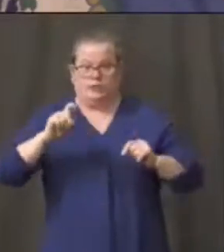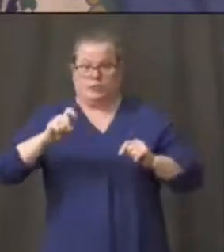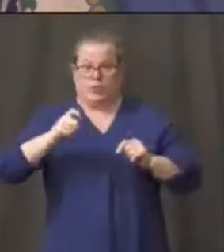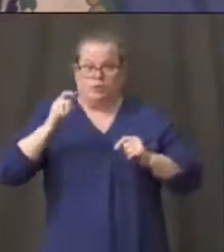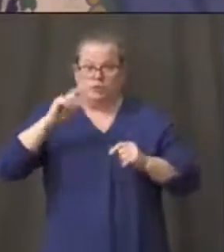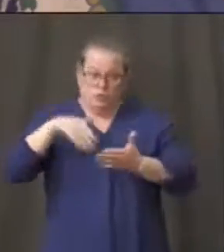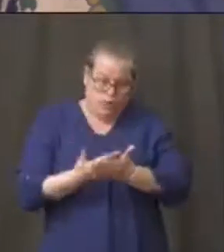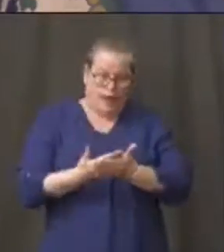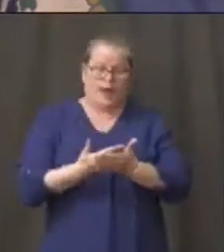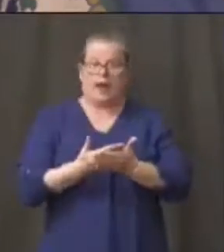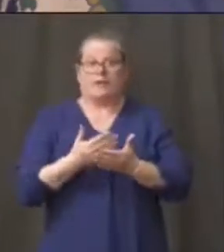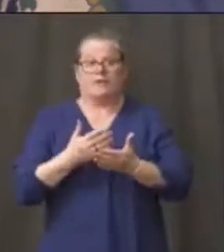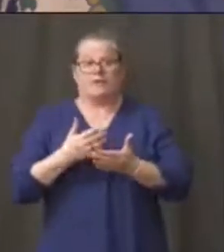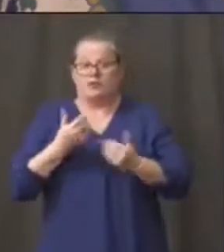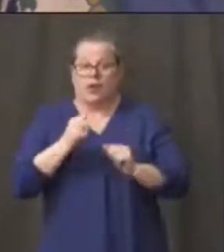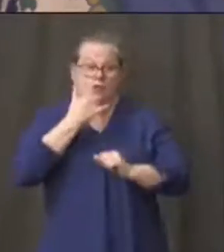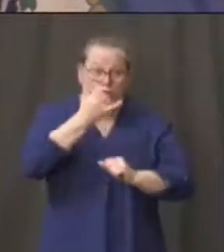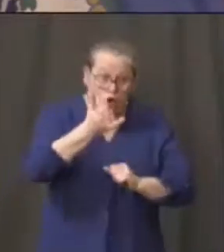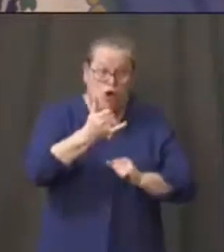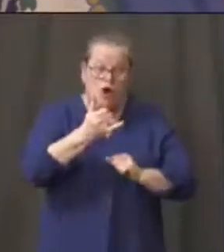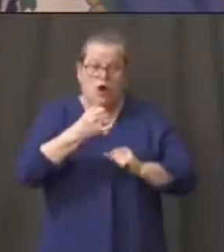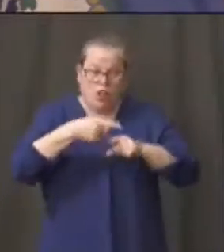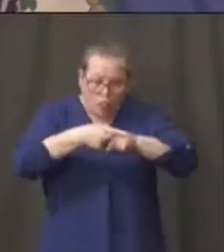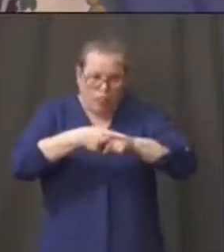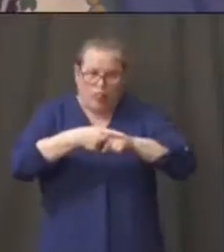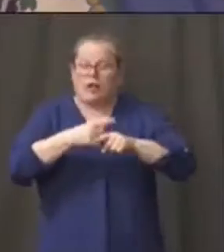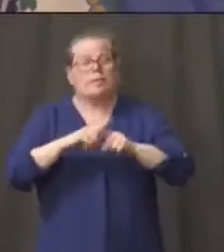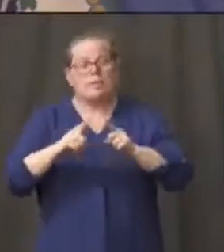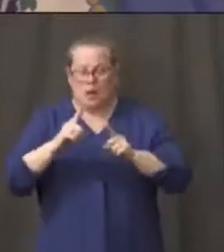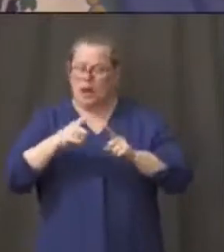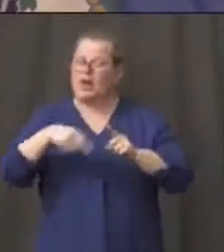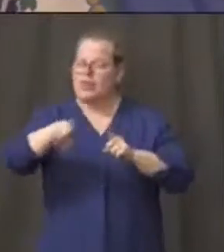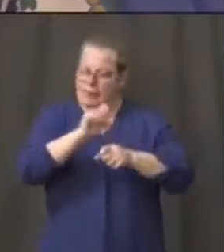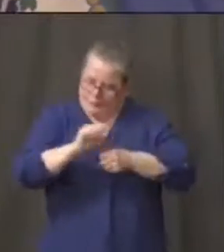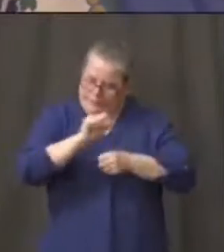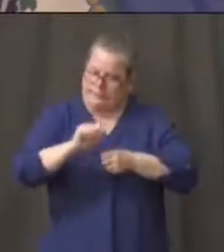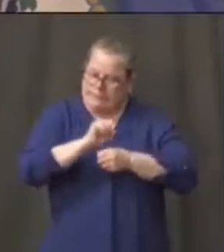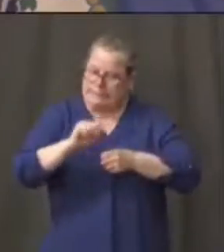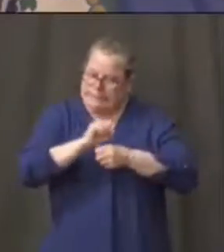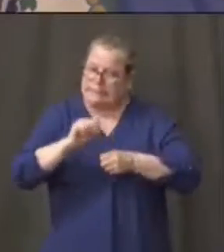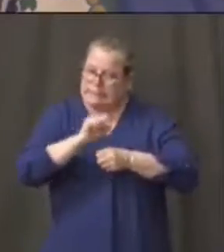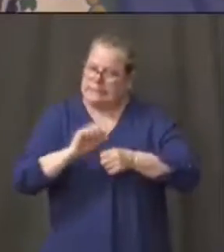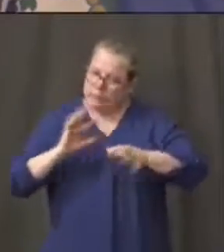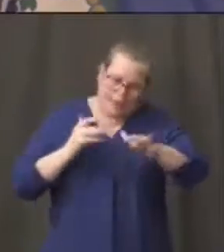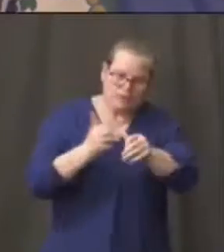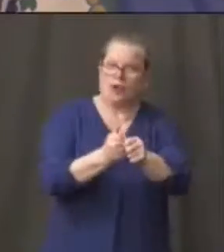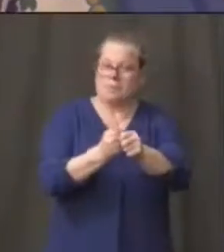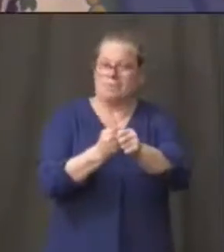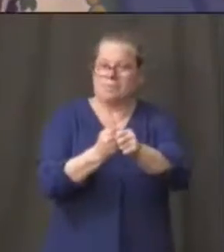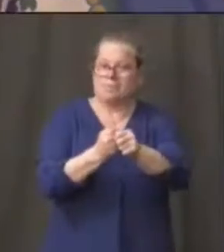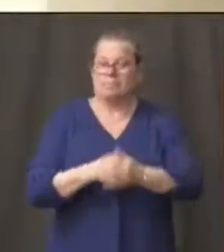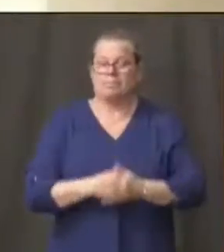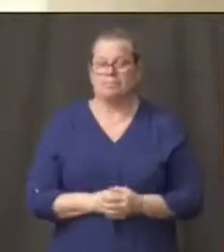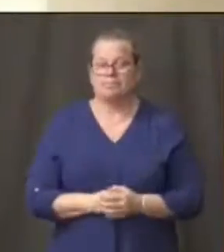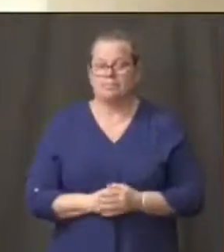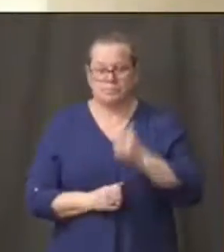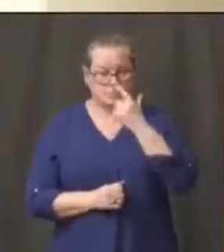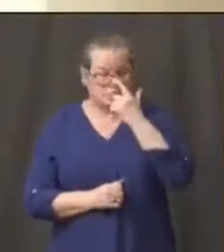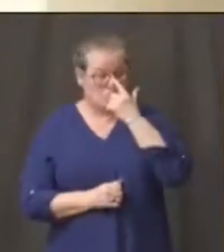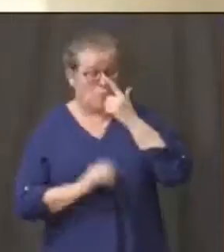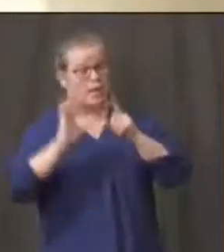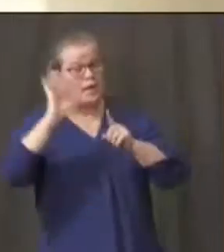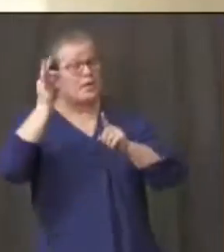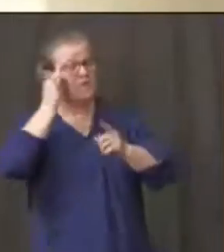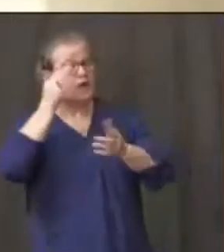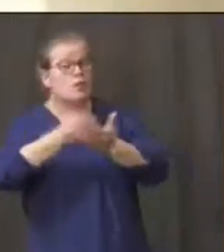busy signals on some phone calls but there is incredible progress on this in the last week and that federal money that extra 600